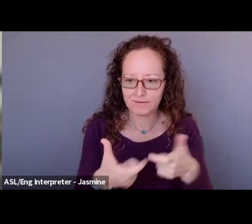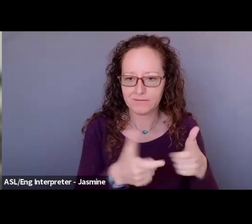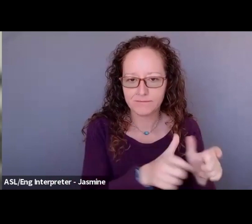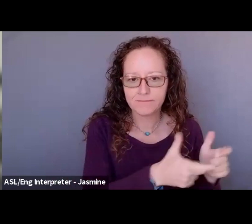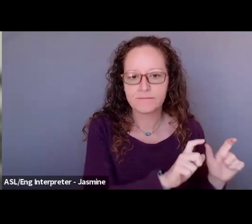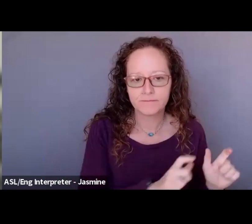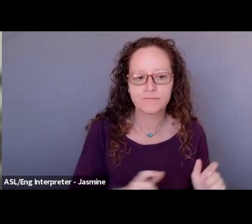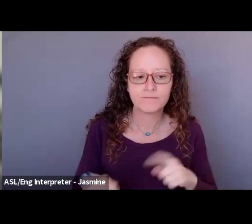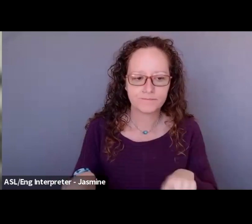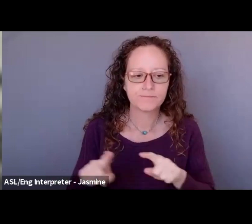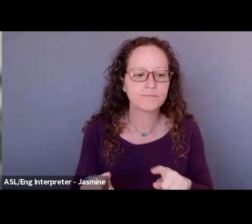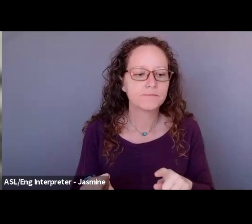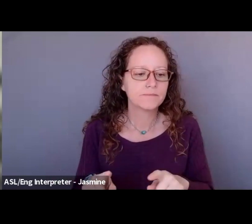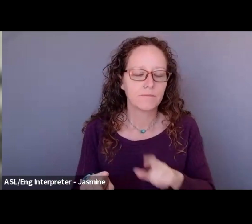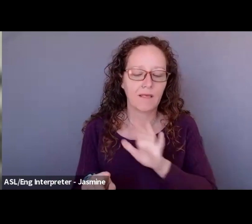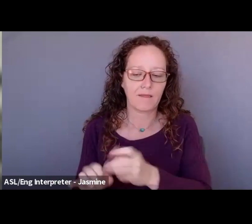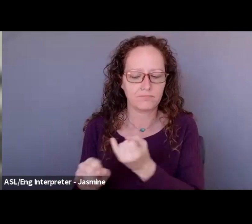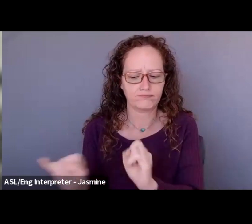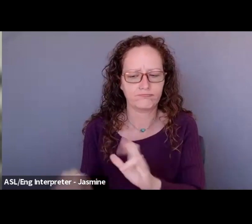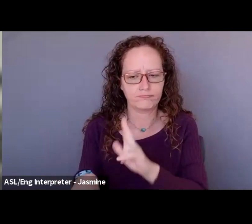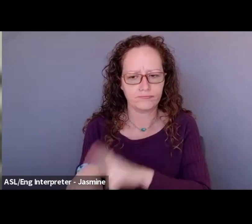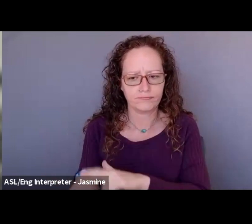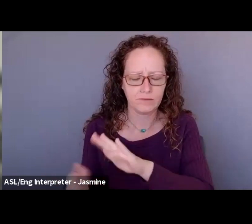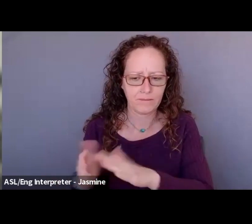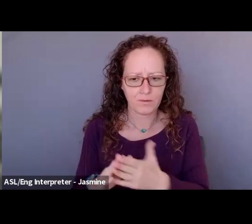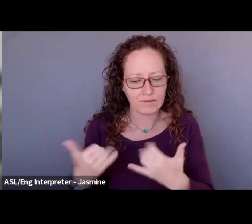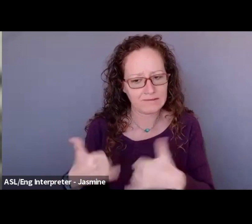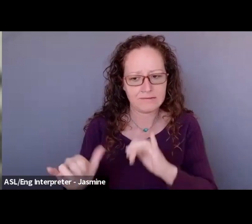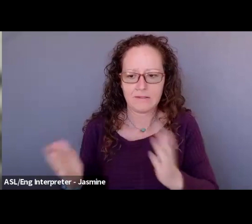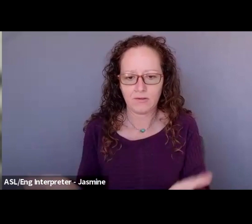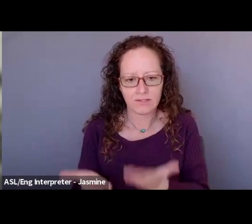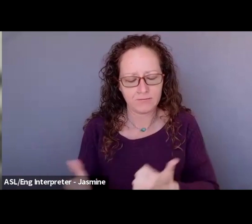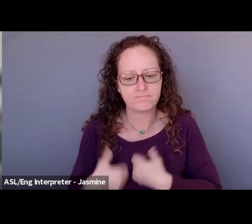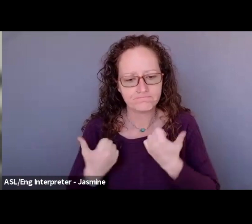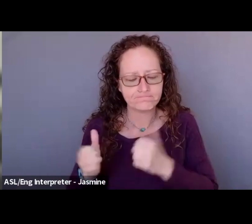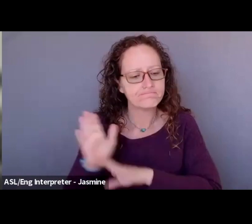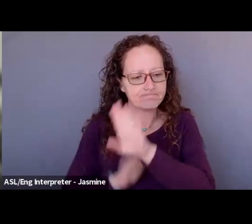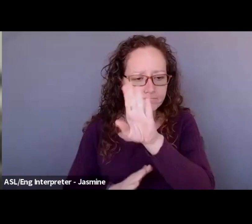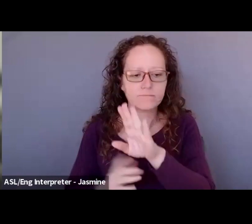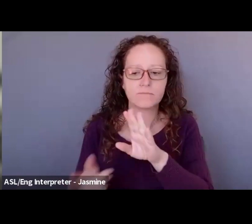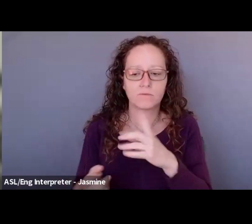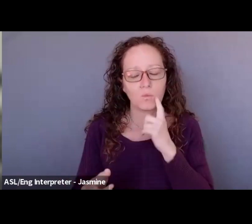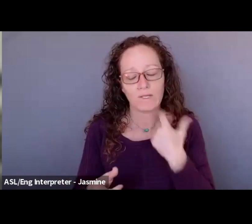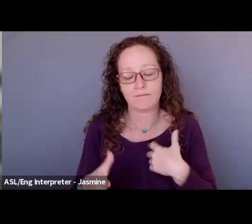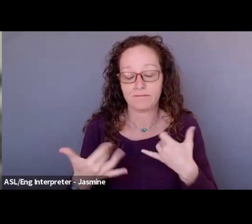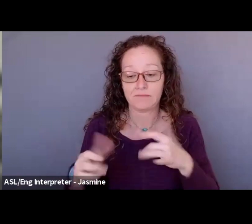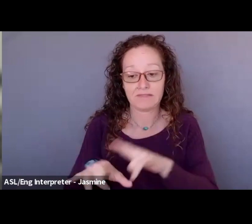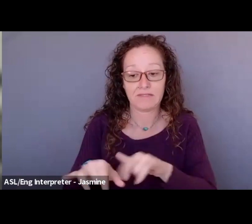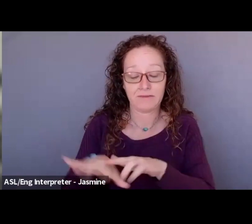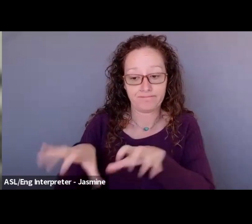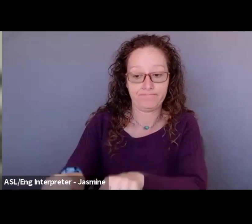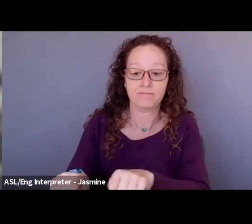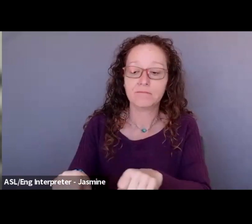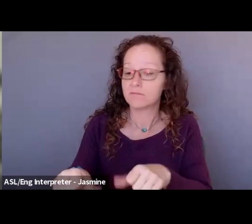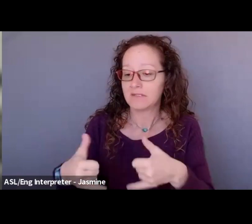These sovereign nations and communities are still thriving here, and we continue to occupy their lands. So we would like to give a moment of respect to them,